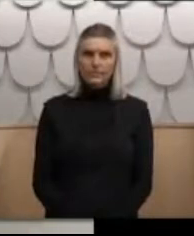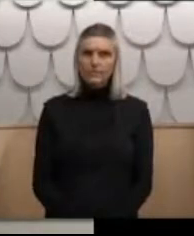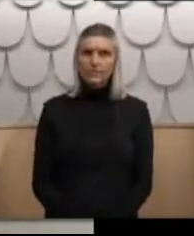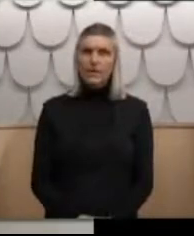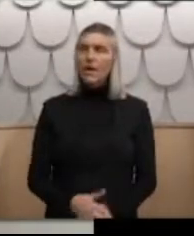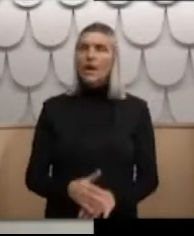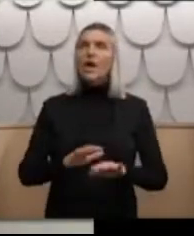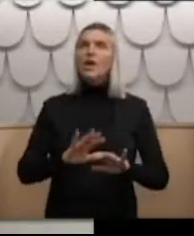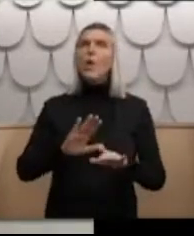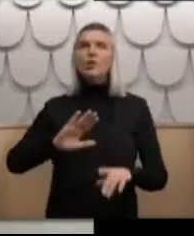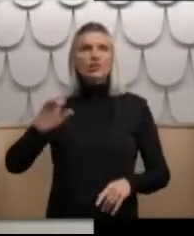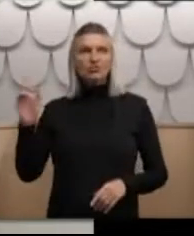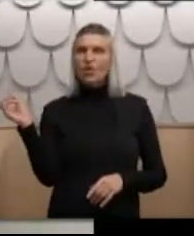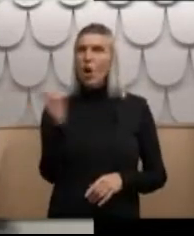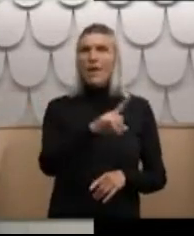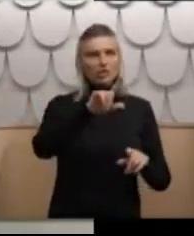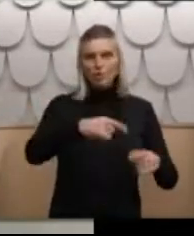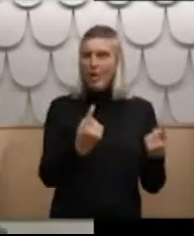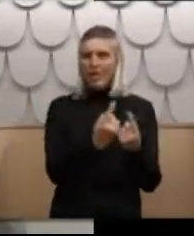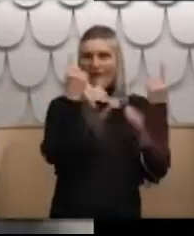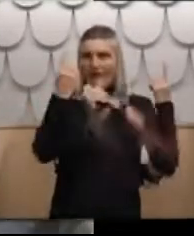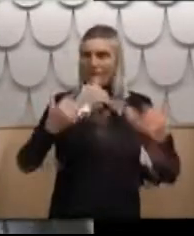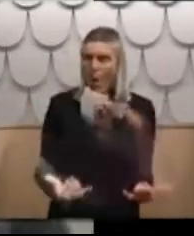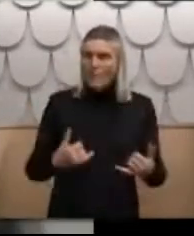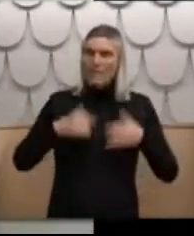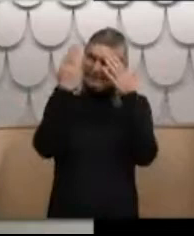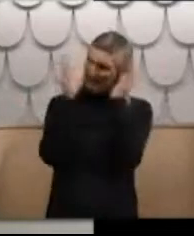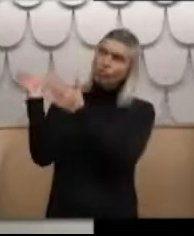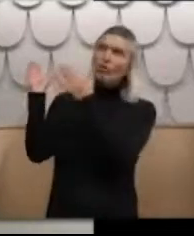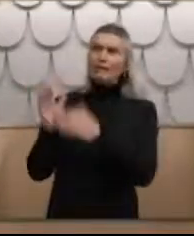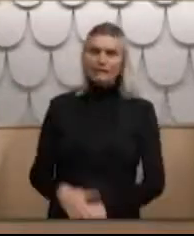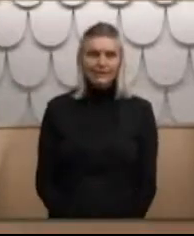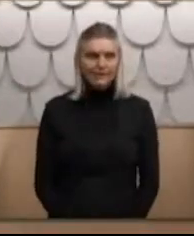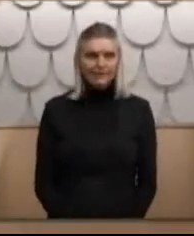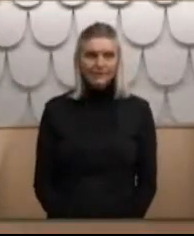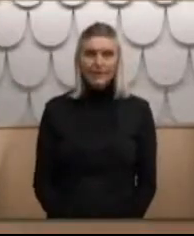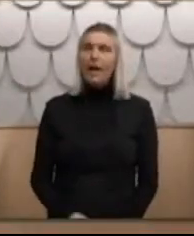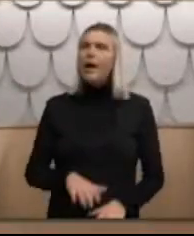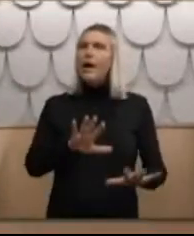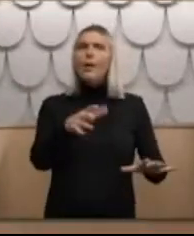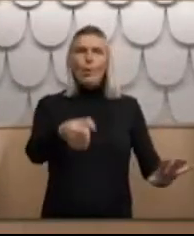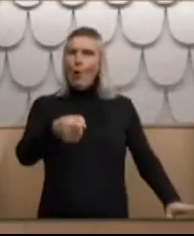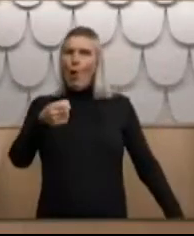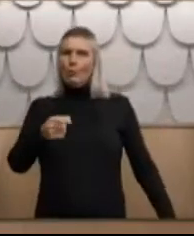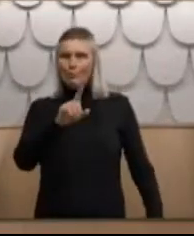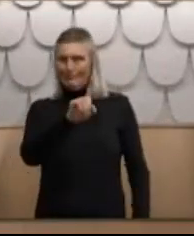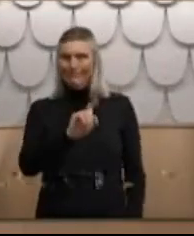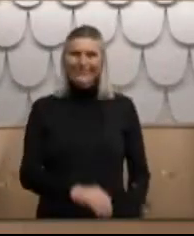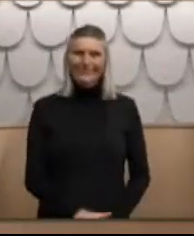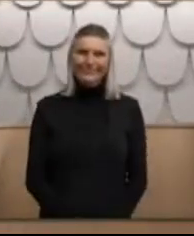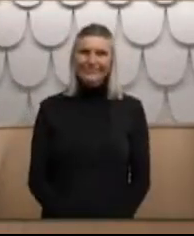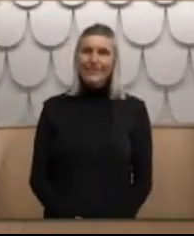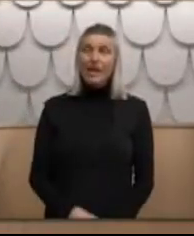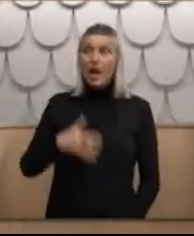I'm just shaking at the moment. Kau pai. Kia ora. So we won't hold you up for much longer, Fred. I'll just